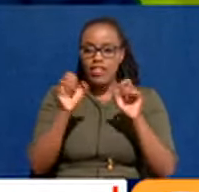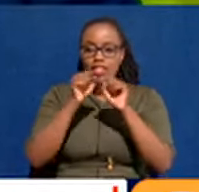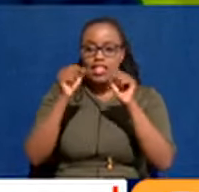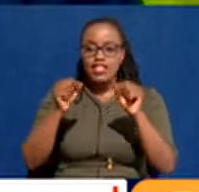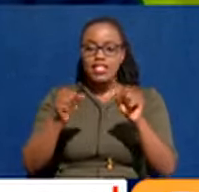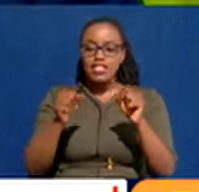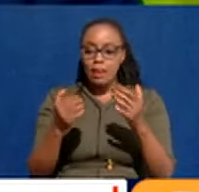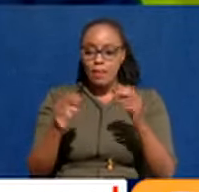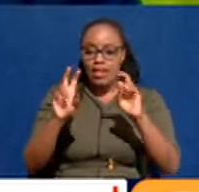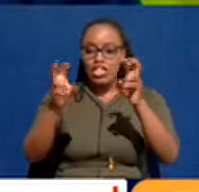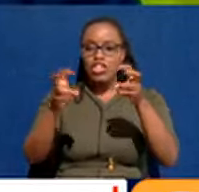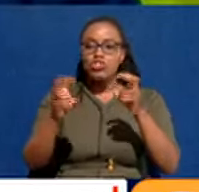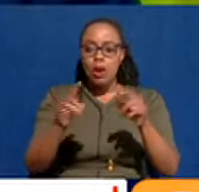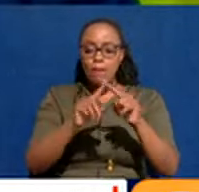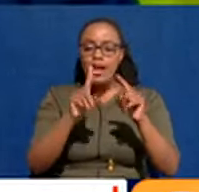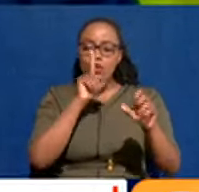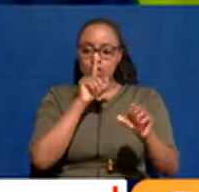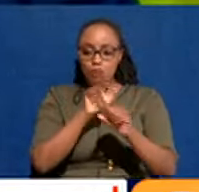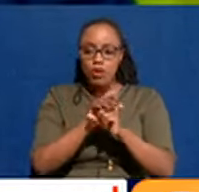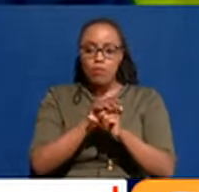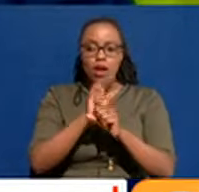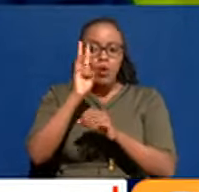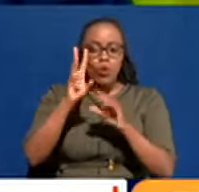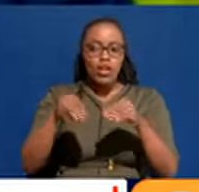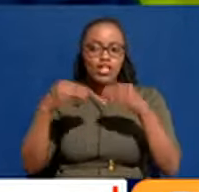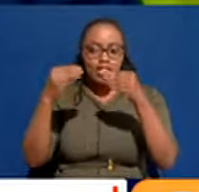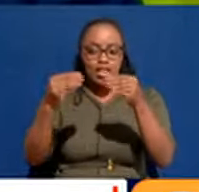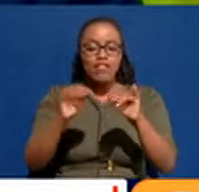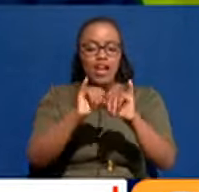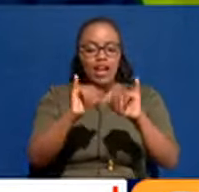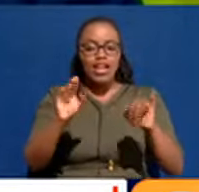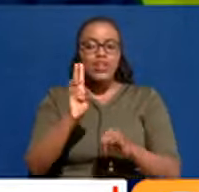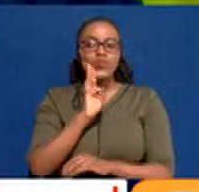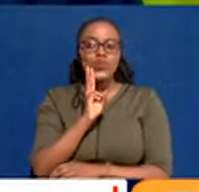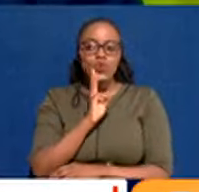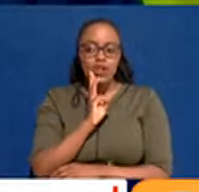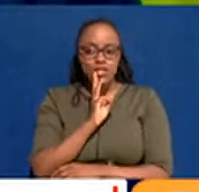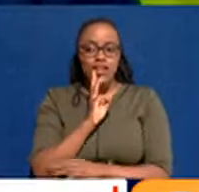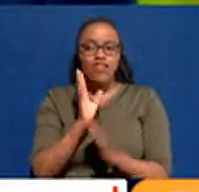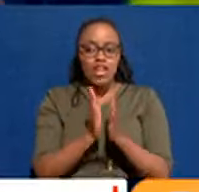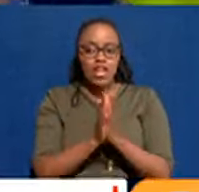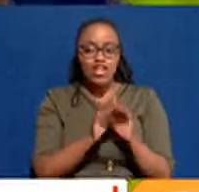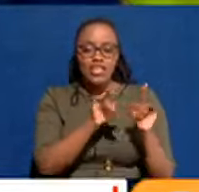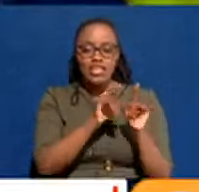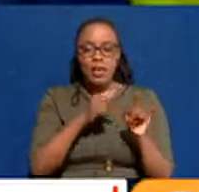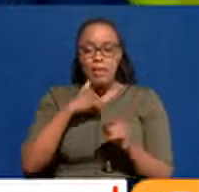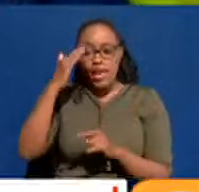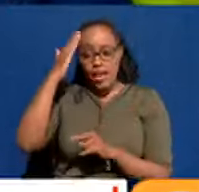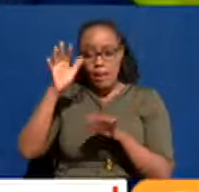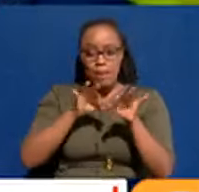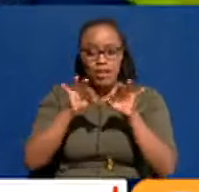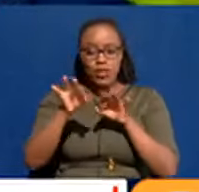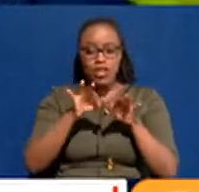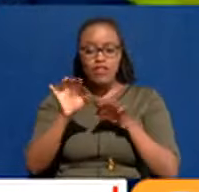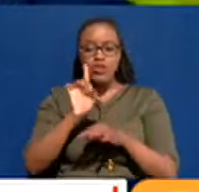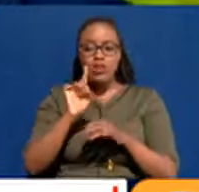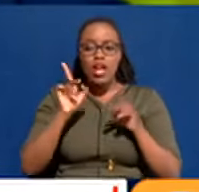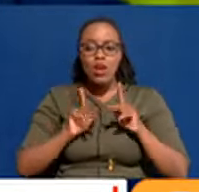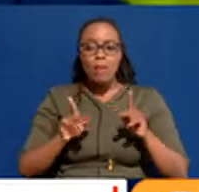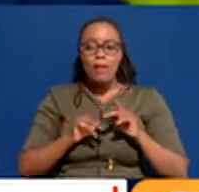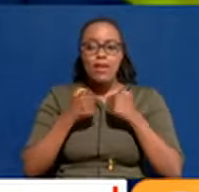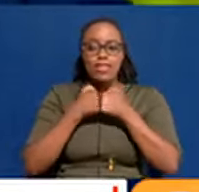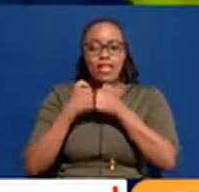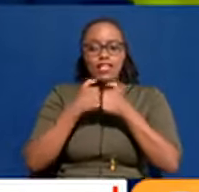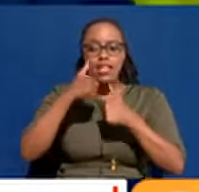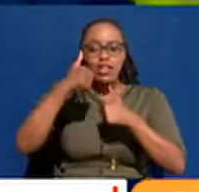issues. We promised that we shall deliver clean water. And I remember, you know, explaining to Nairobians, the challenge we've had with